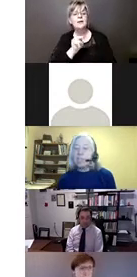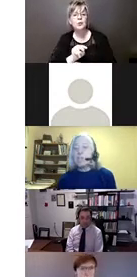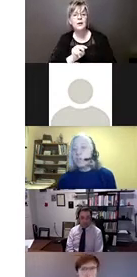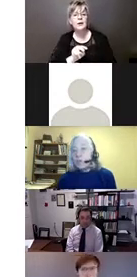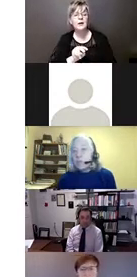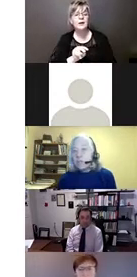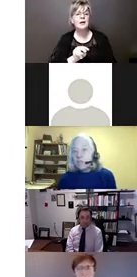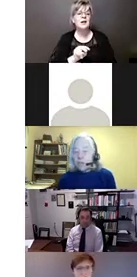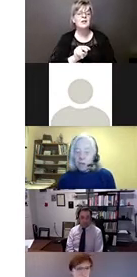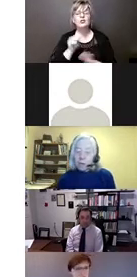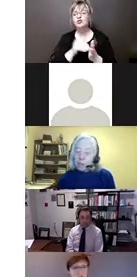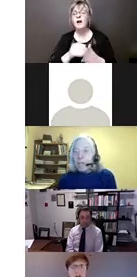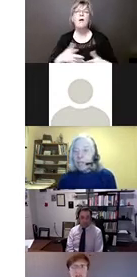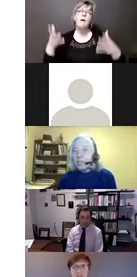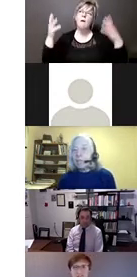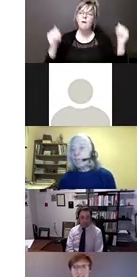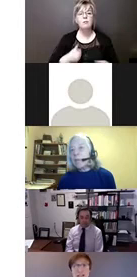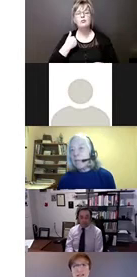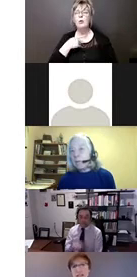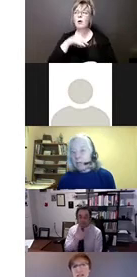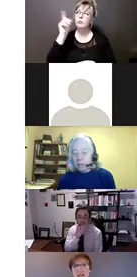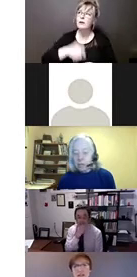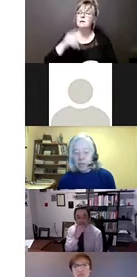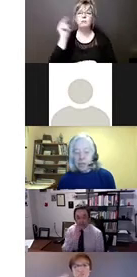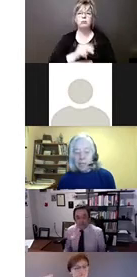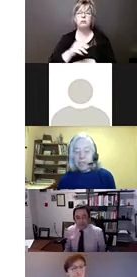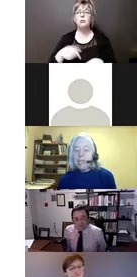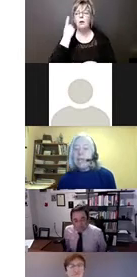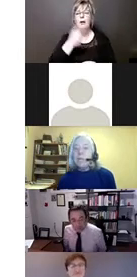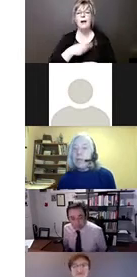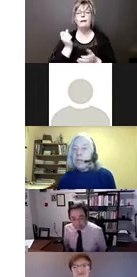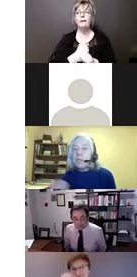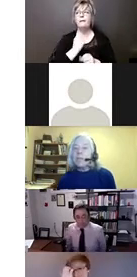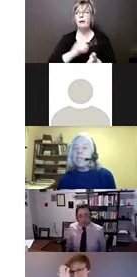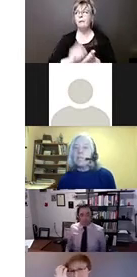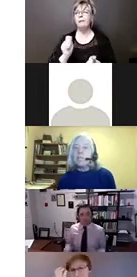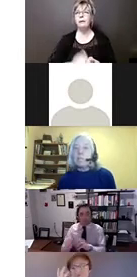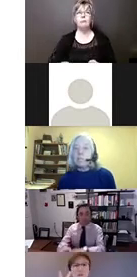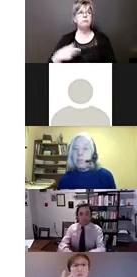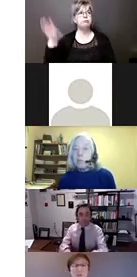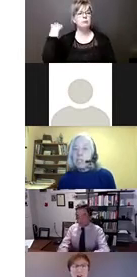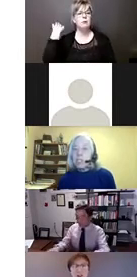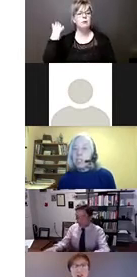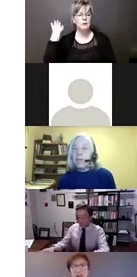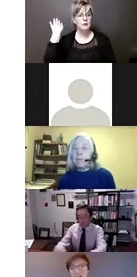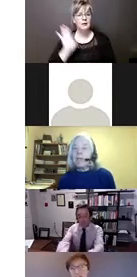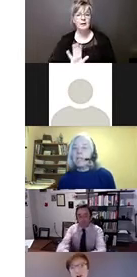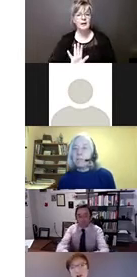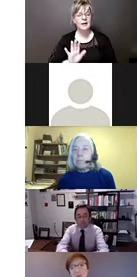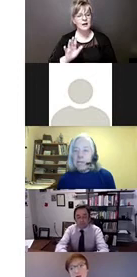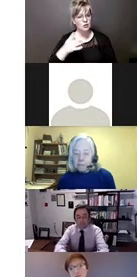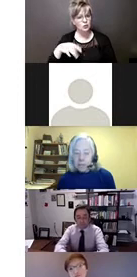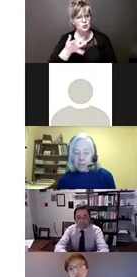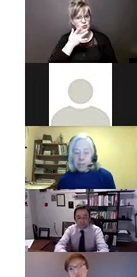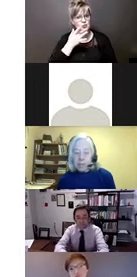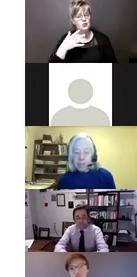are seen as a nuisance or an obligation or a paper exercise. We think if we can reposition them as